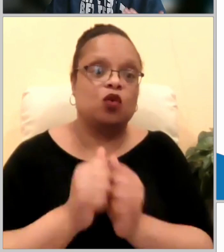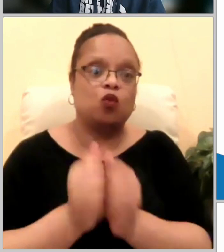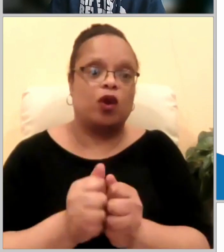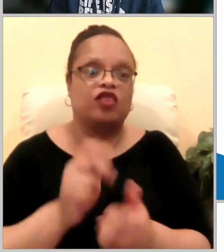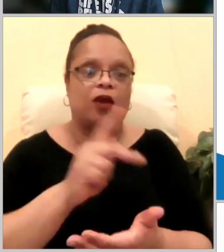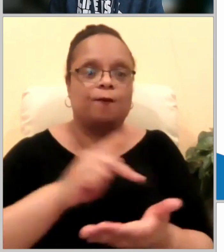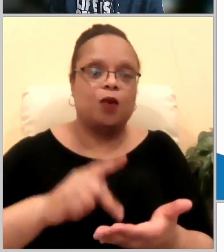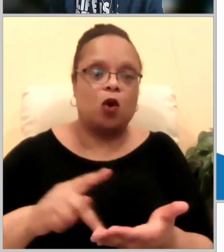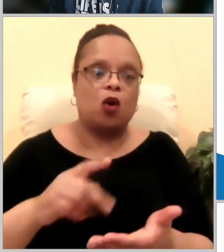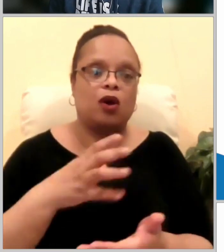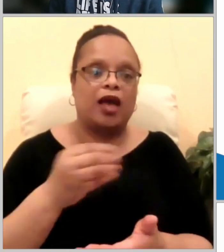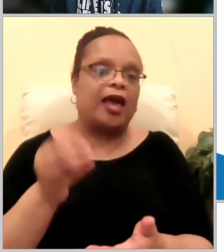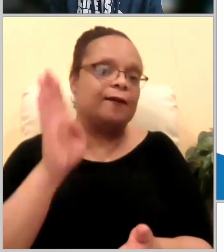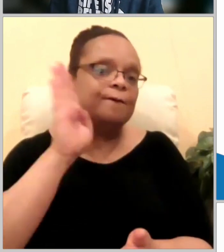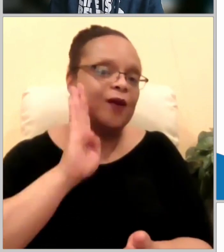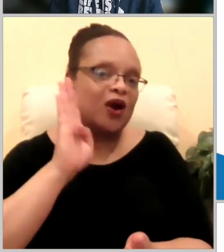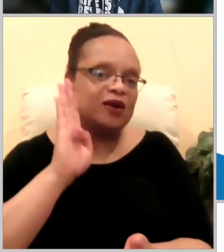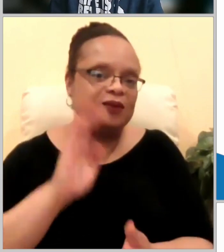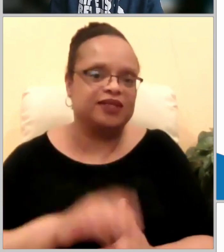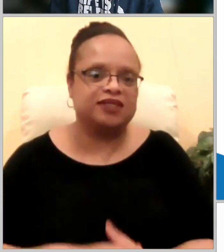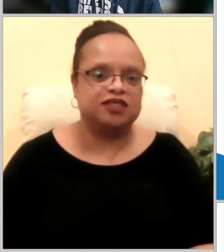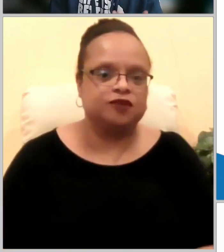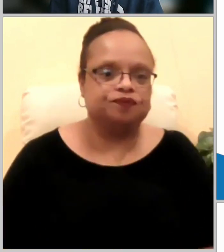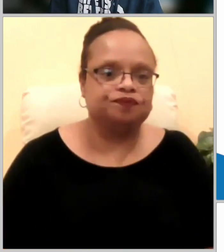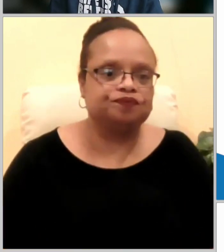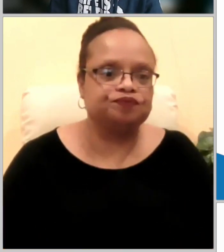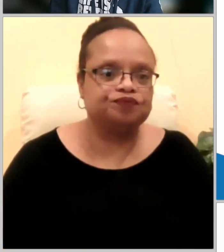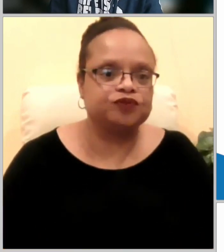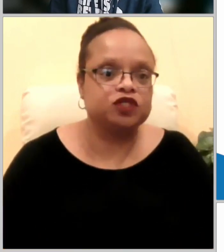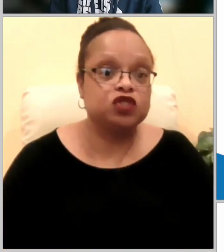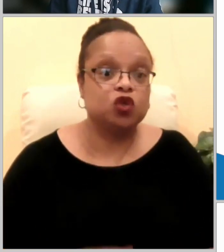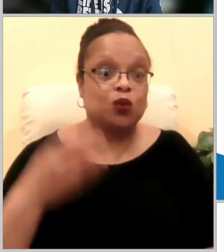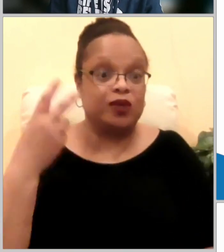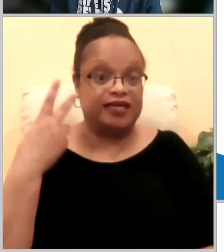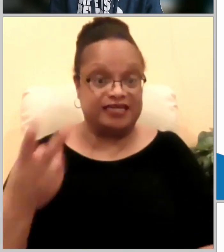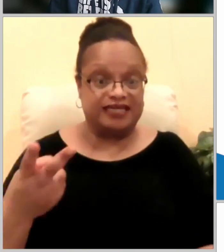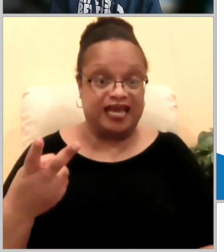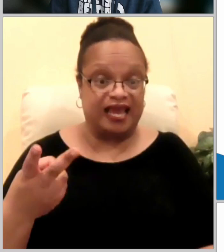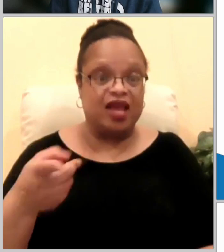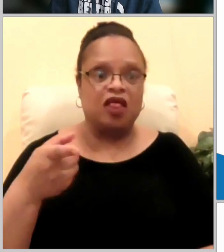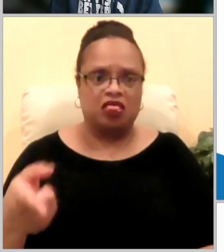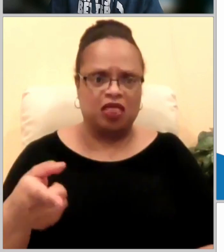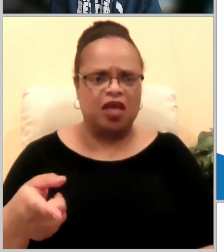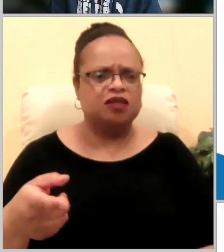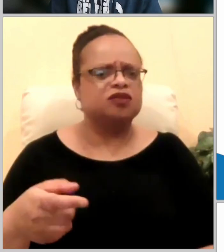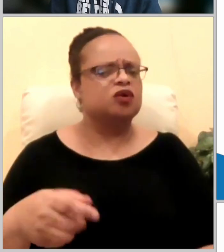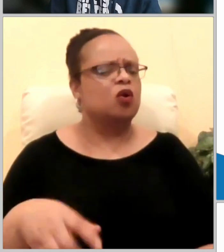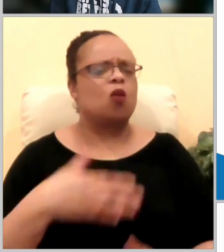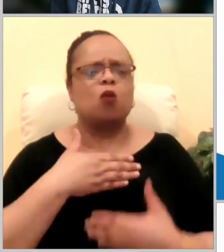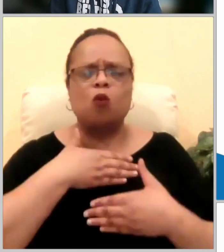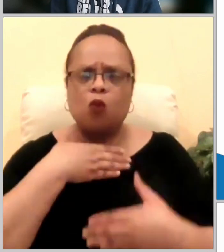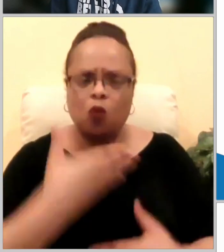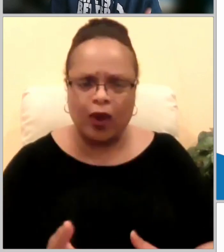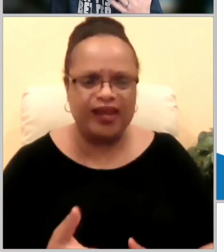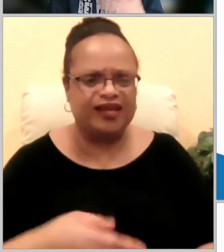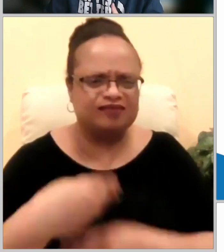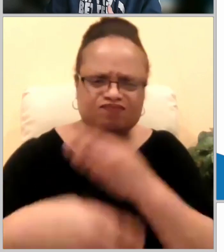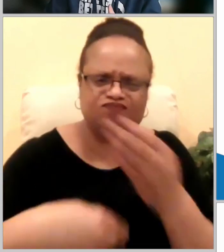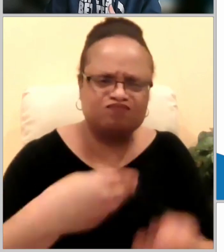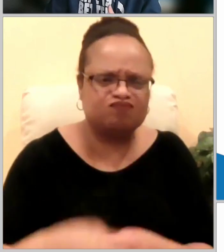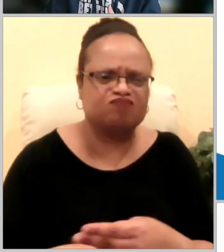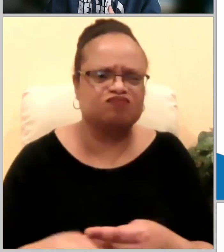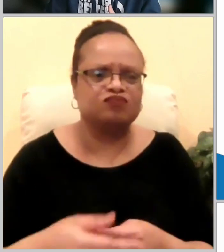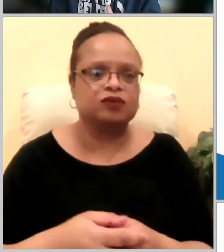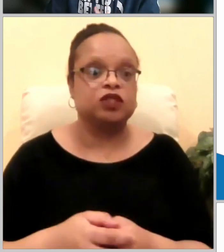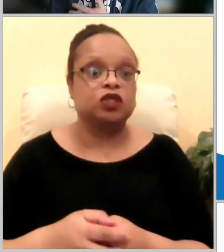can see four principles of generosity being shown here as you see listed they gave willingly and deliberately right so when they heard that